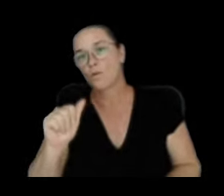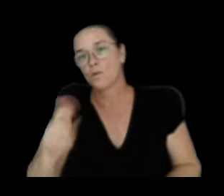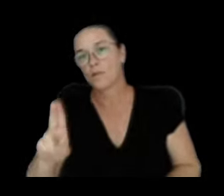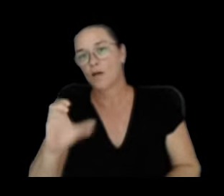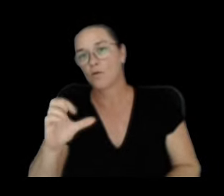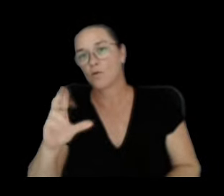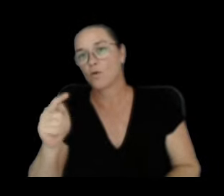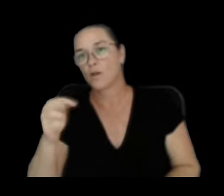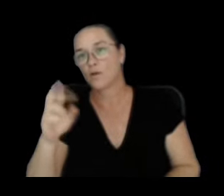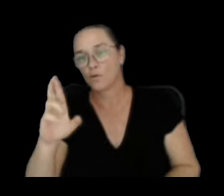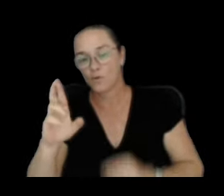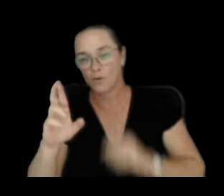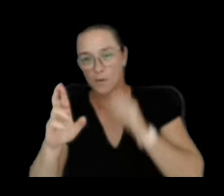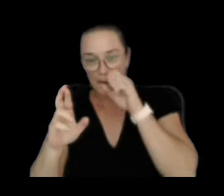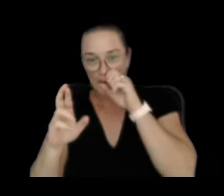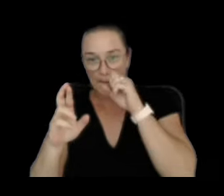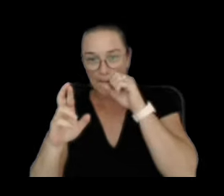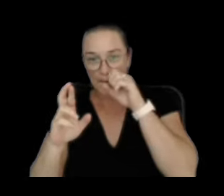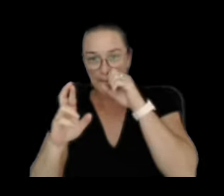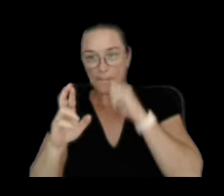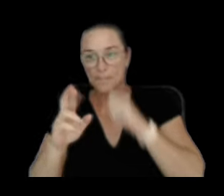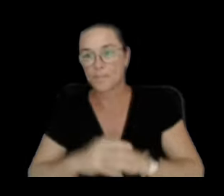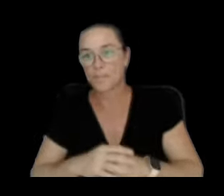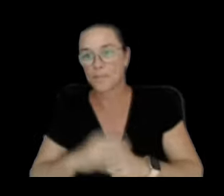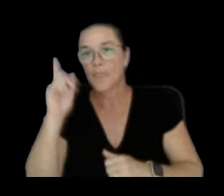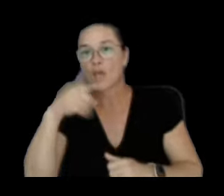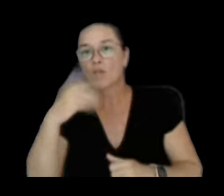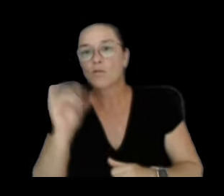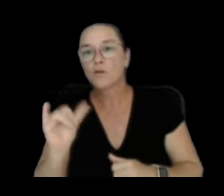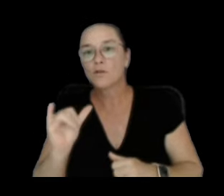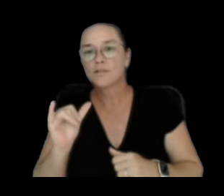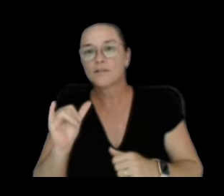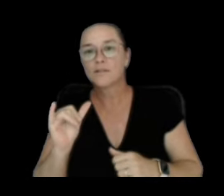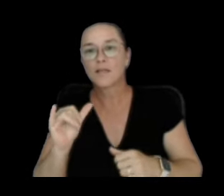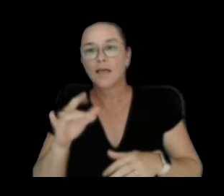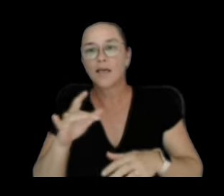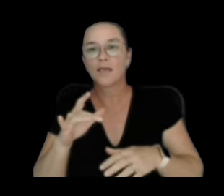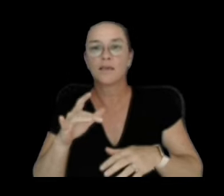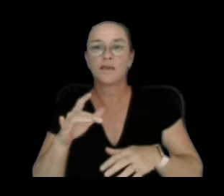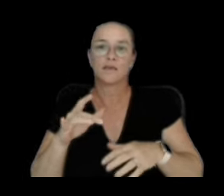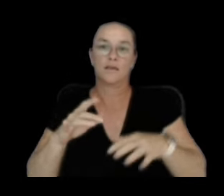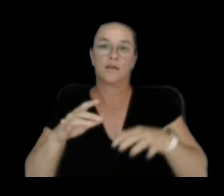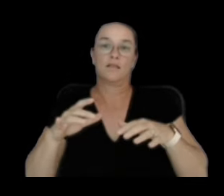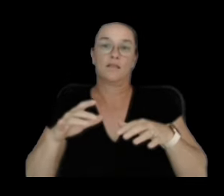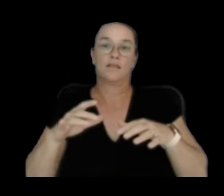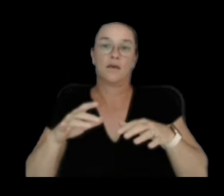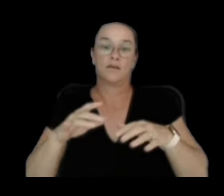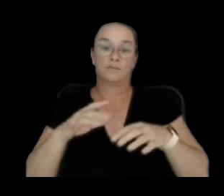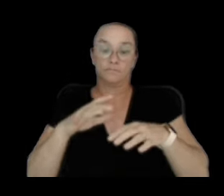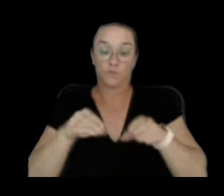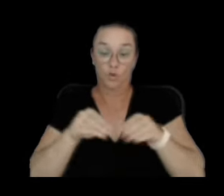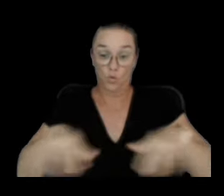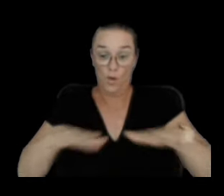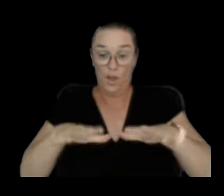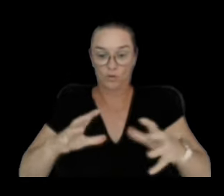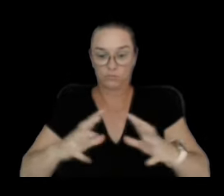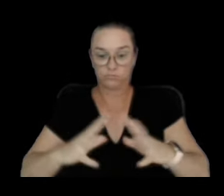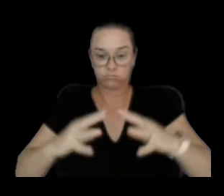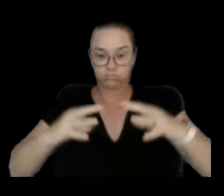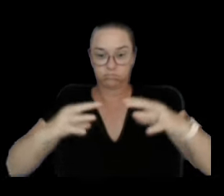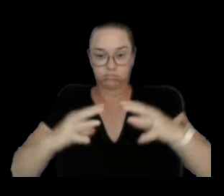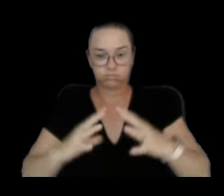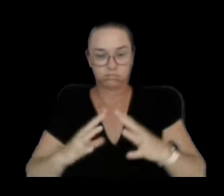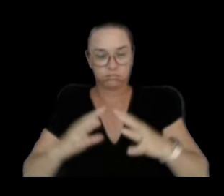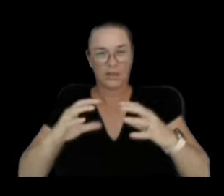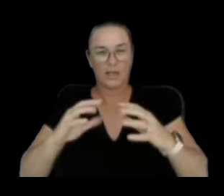looks like the ground deformation may be slowing as we speak. There's some complexity in here. I will show you